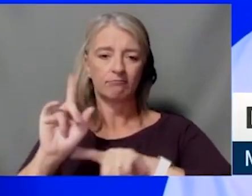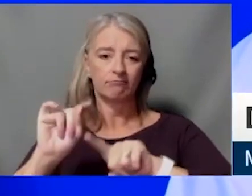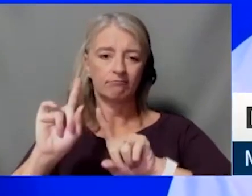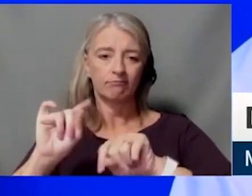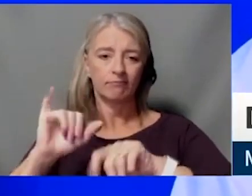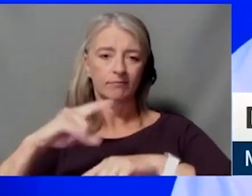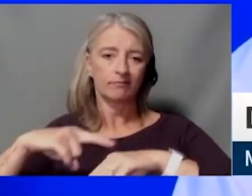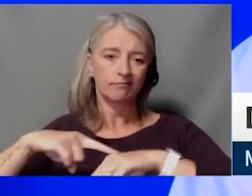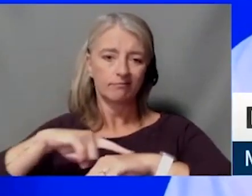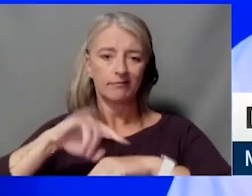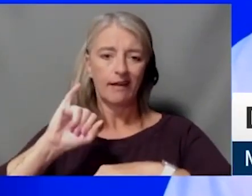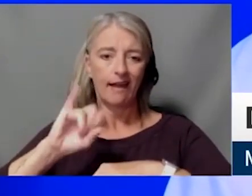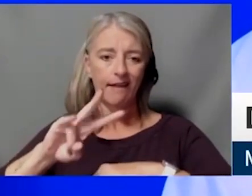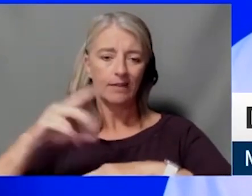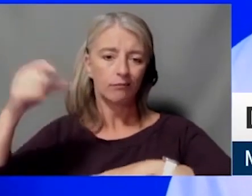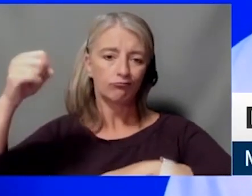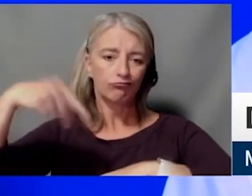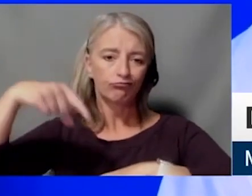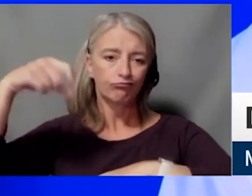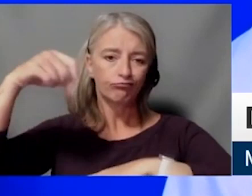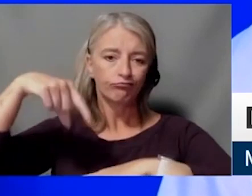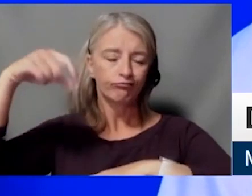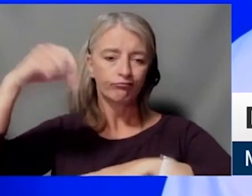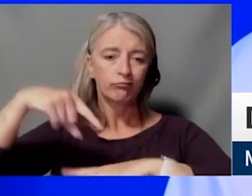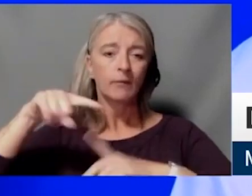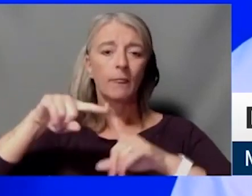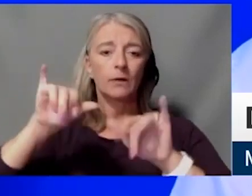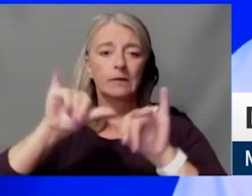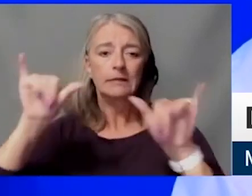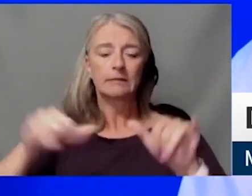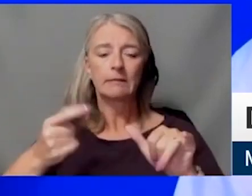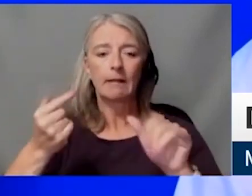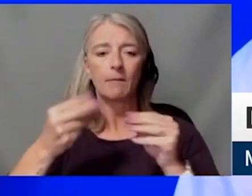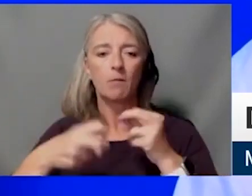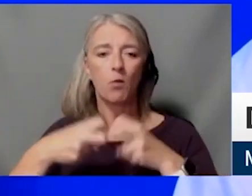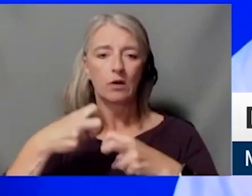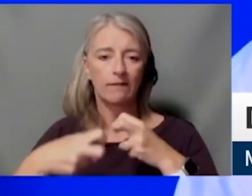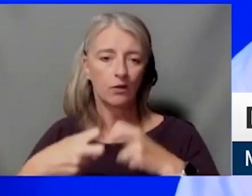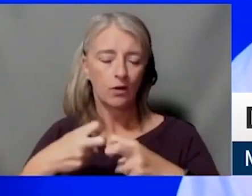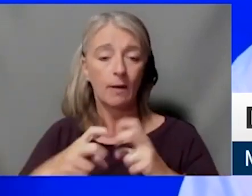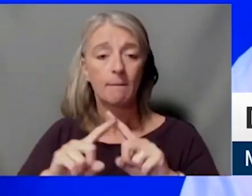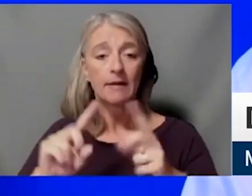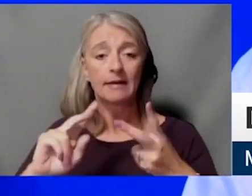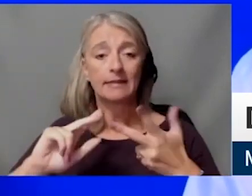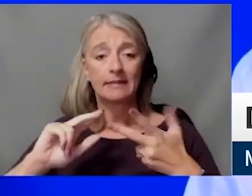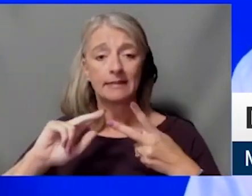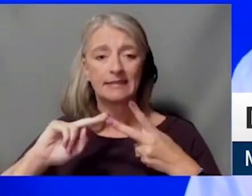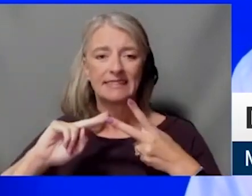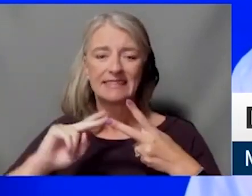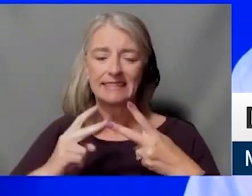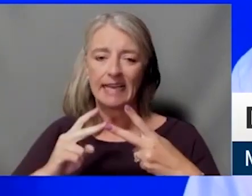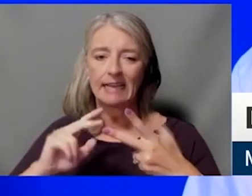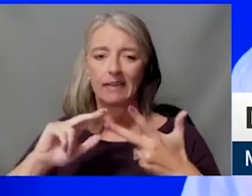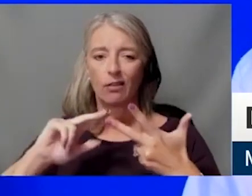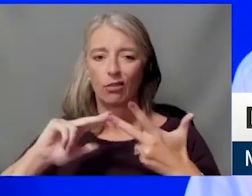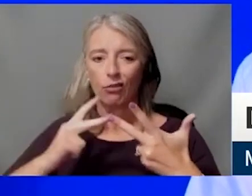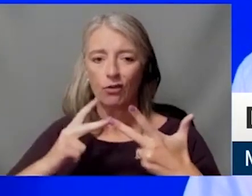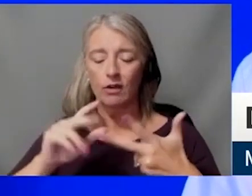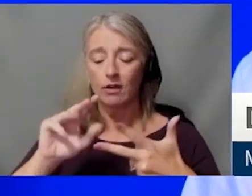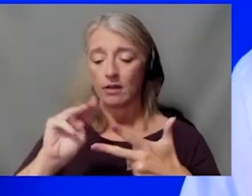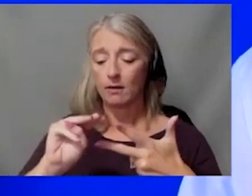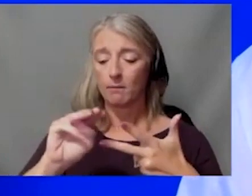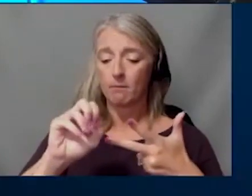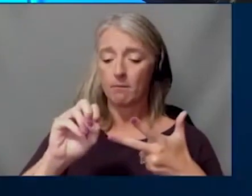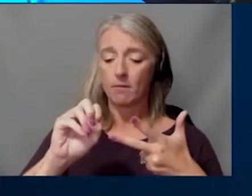infusion. And so that those systems are a little bit more difficult, but the second line therapies would be the monoclonal antibody and Molnupiravir.